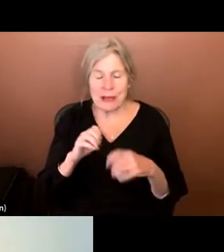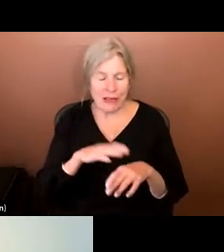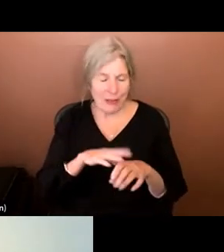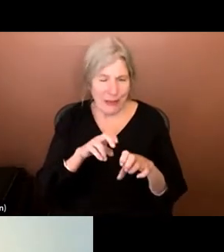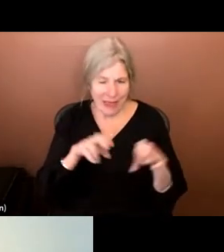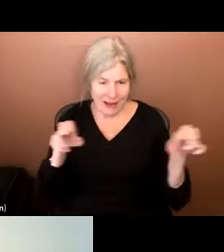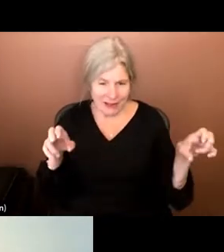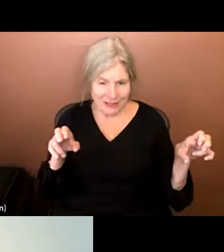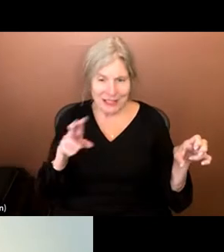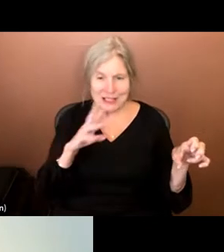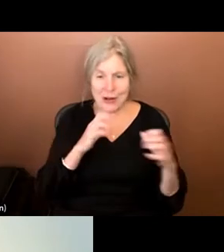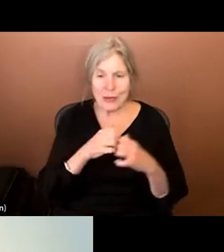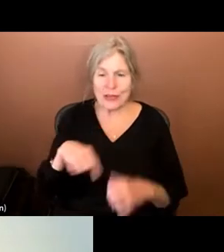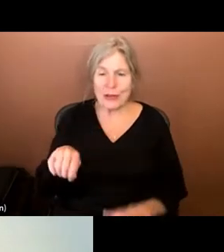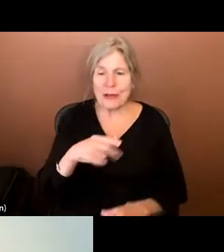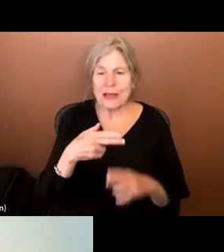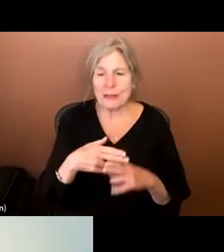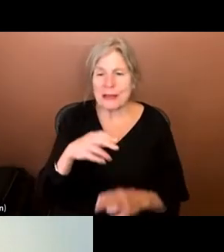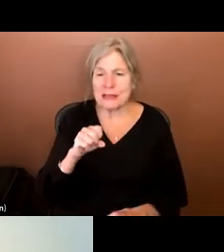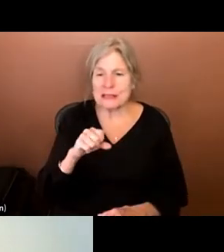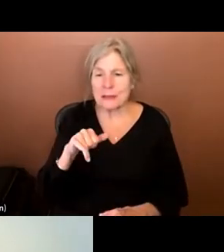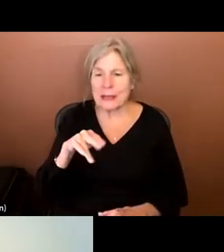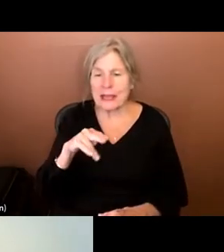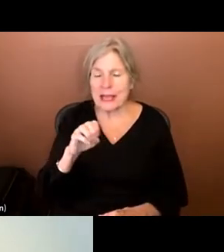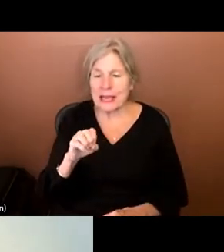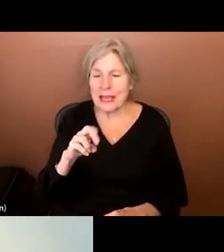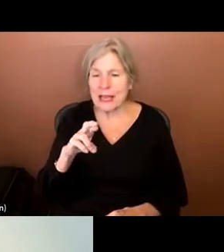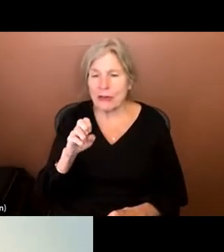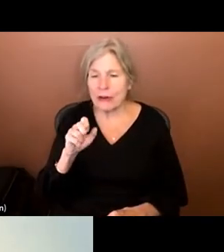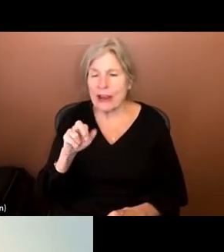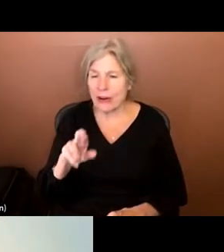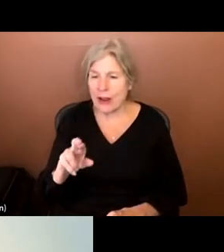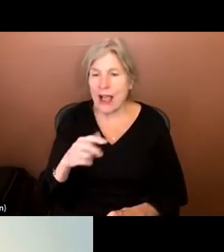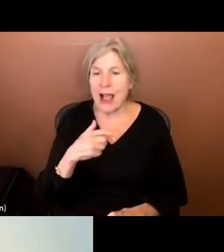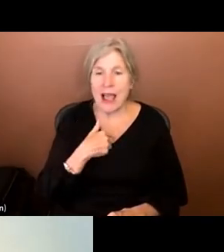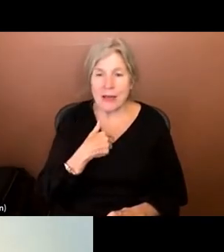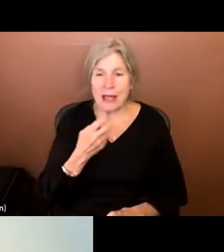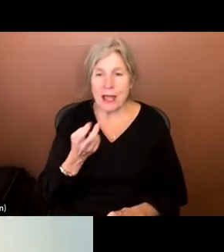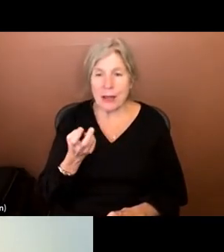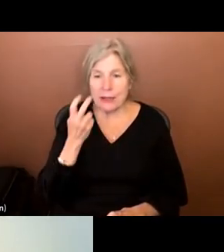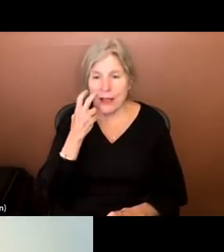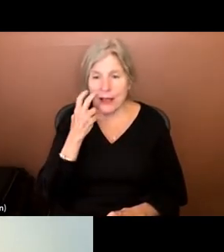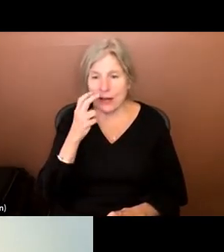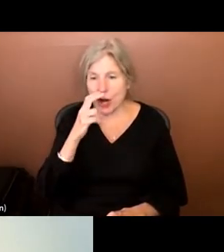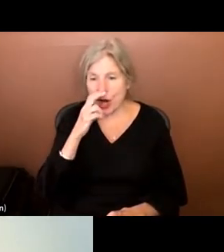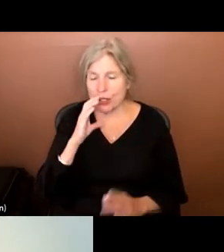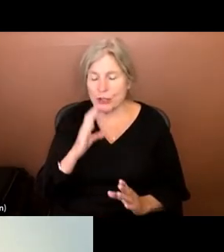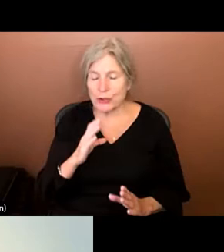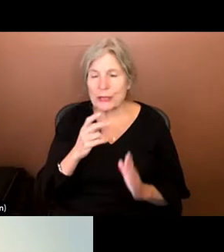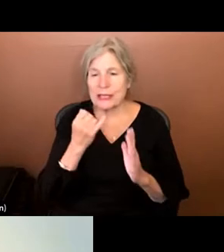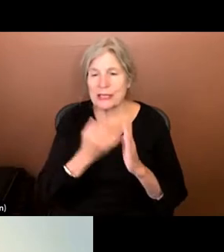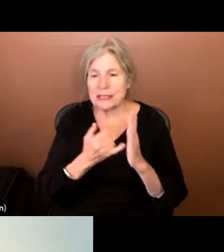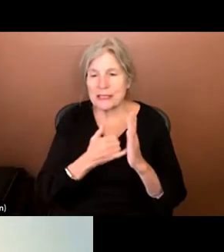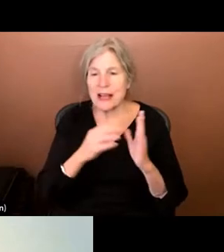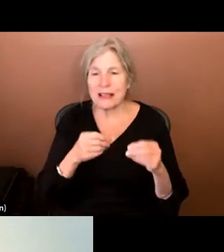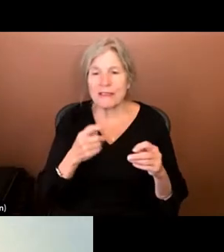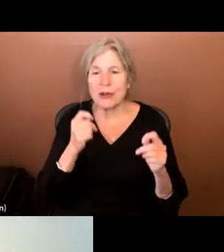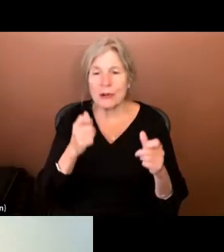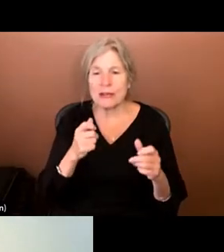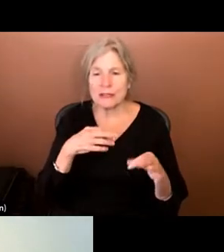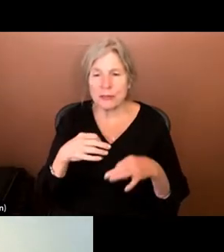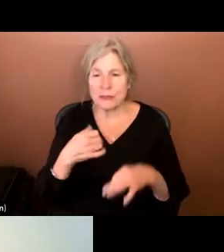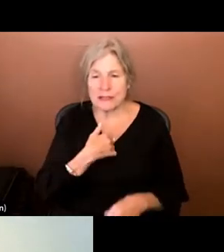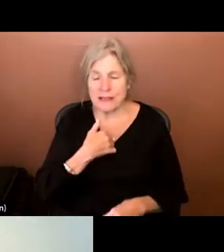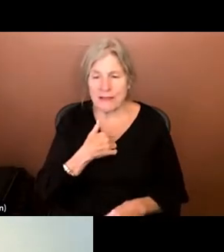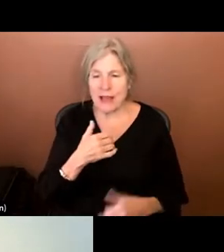and speak with all of you. My name is Sabin Rear. I am a blind cartoonist. I'll give a quick description of myself.